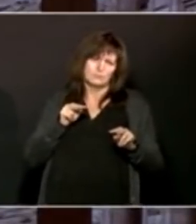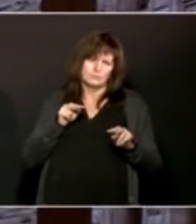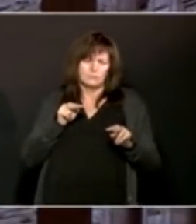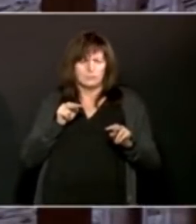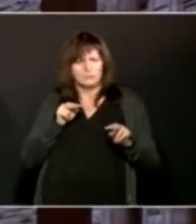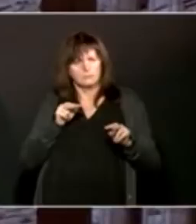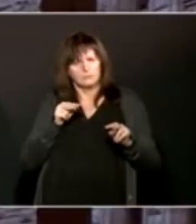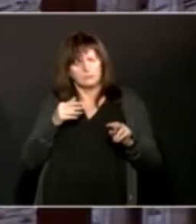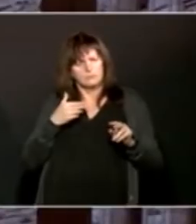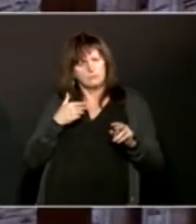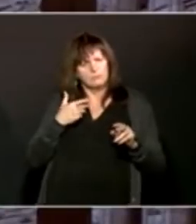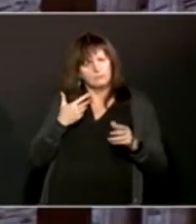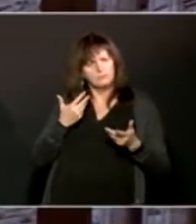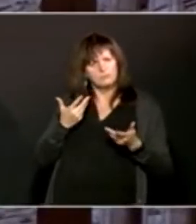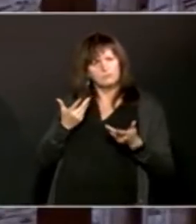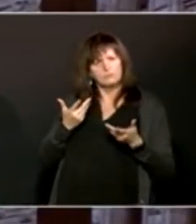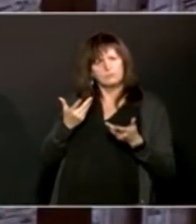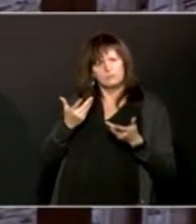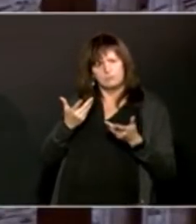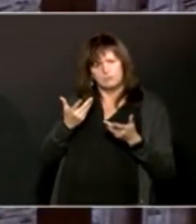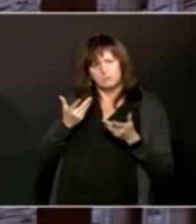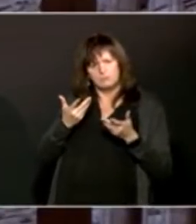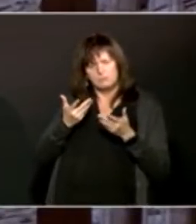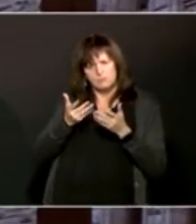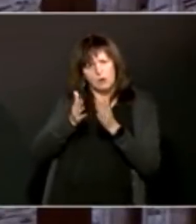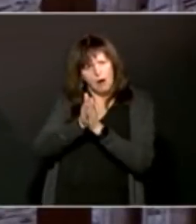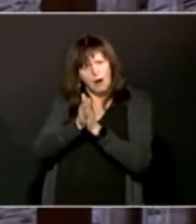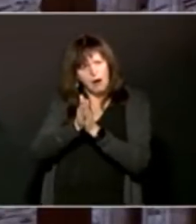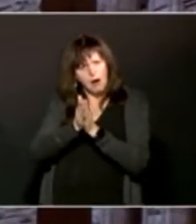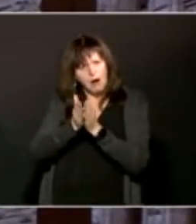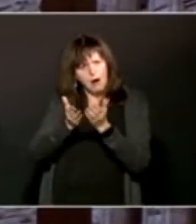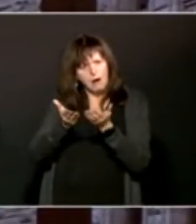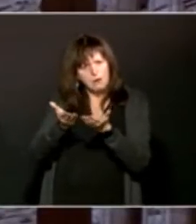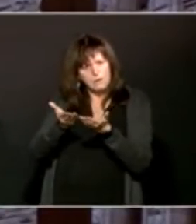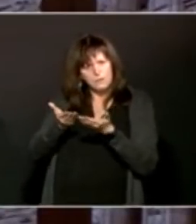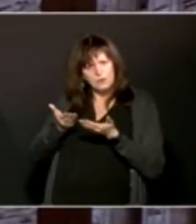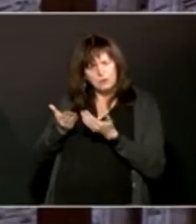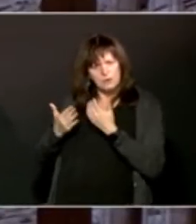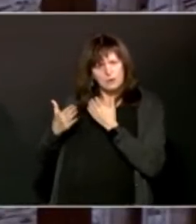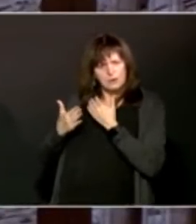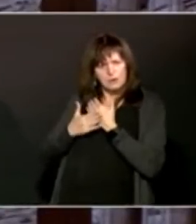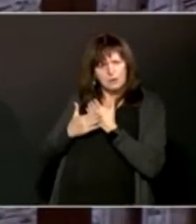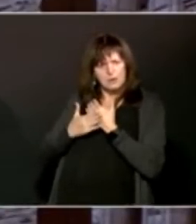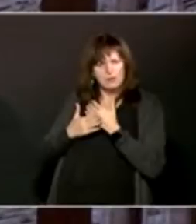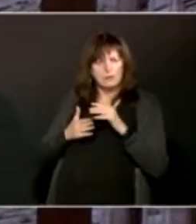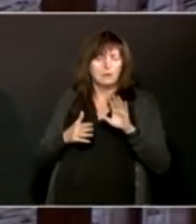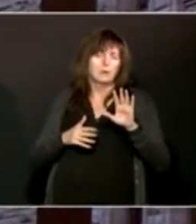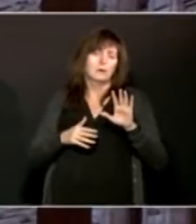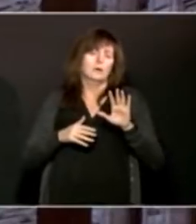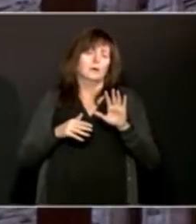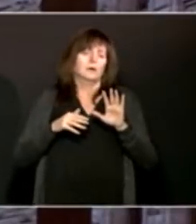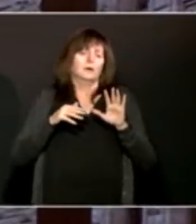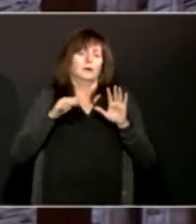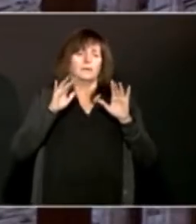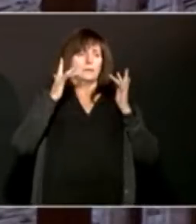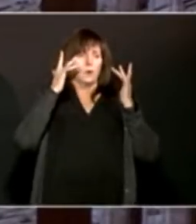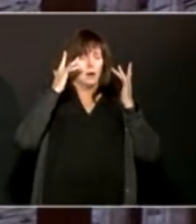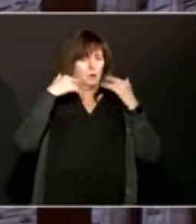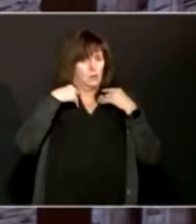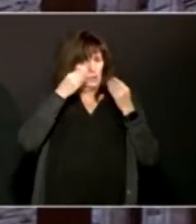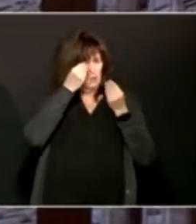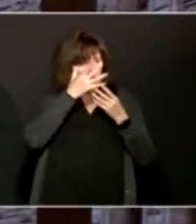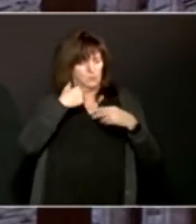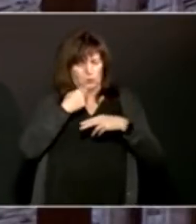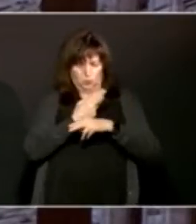with recommendations, and that's why I announced at the outset, that as we use the framework and as we see it increasing, one of